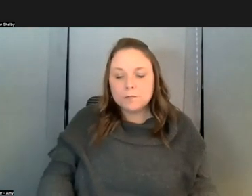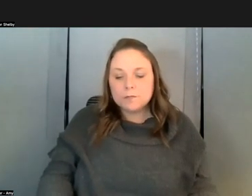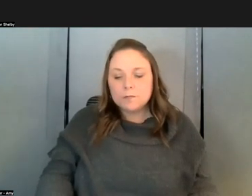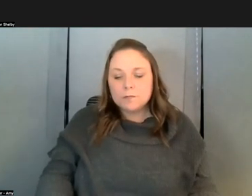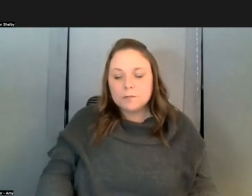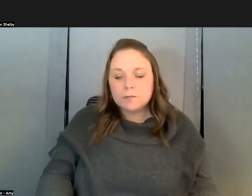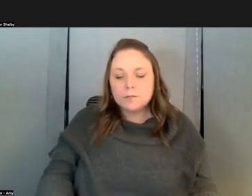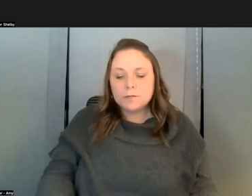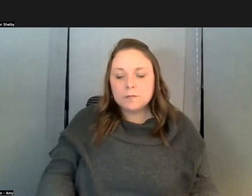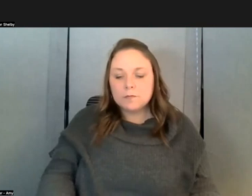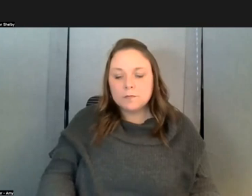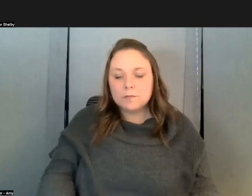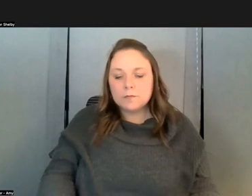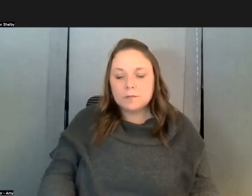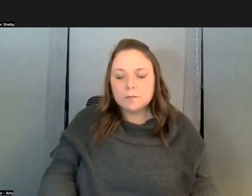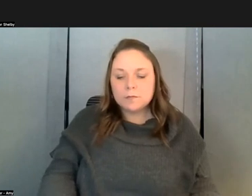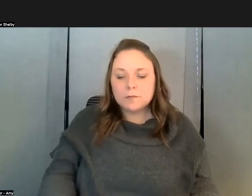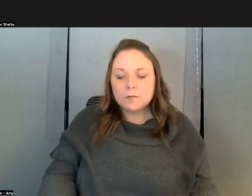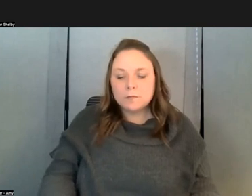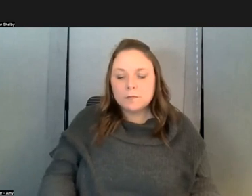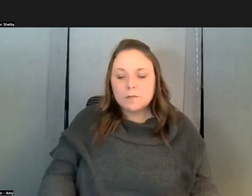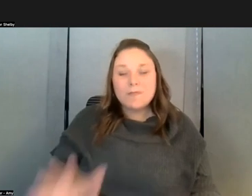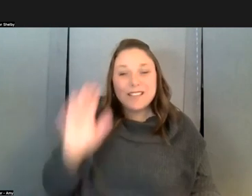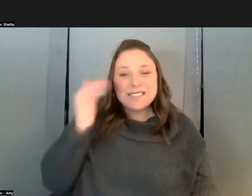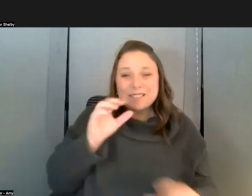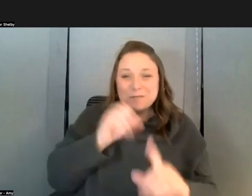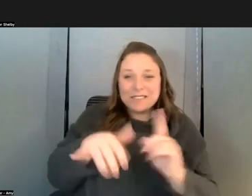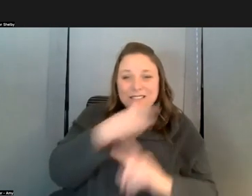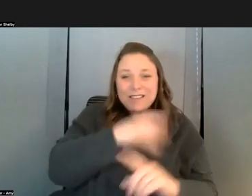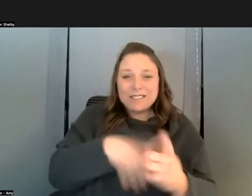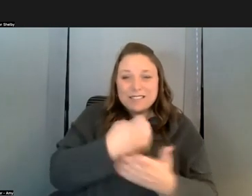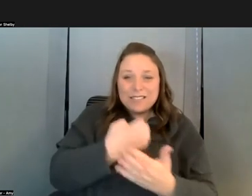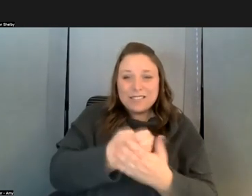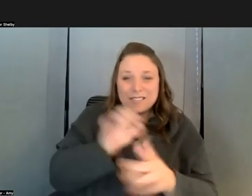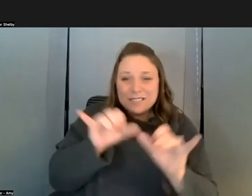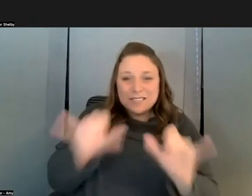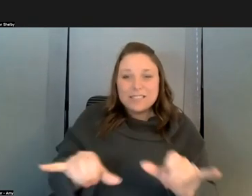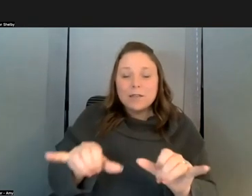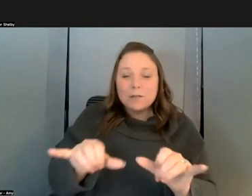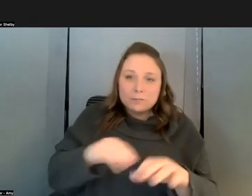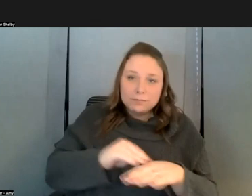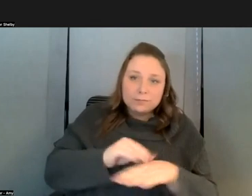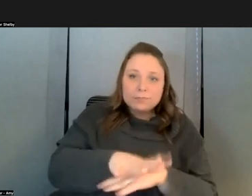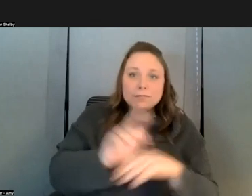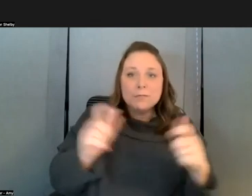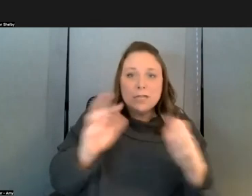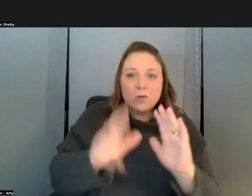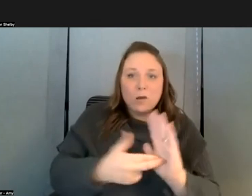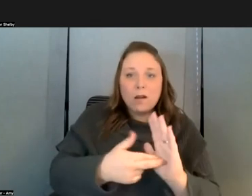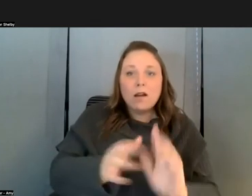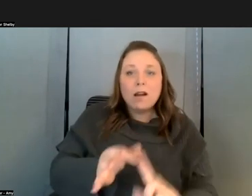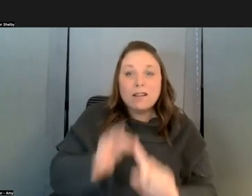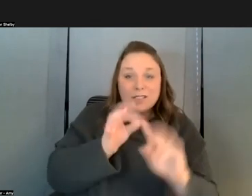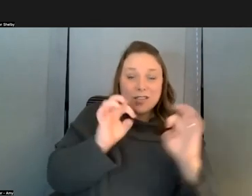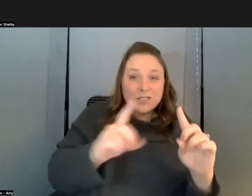comment it seems the society's economic system plays a big role until education does not cost there will always be a need